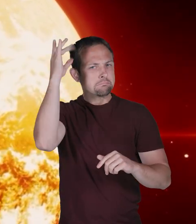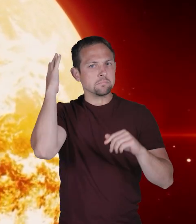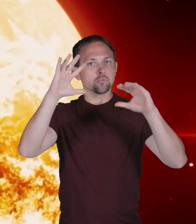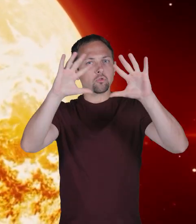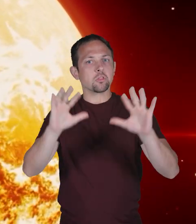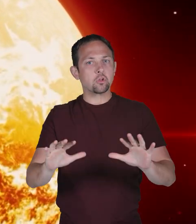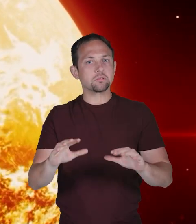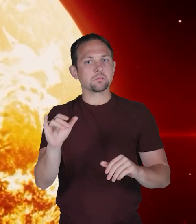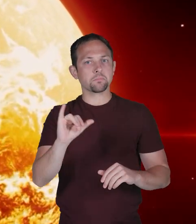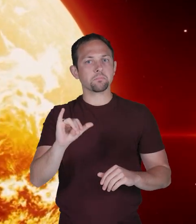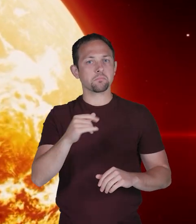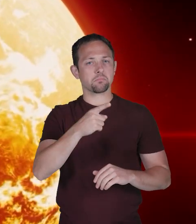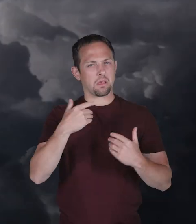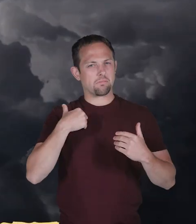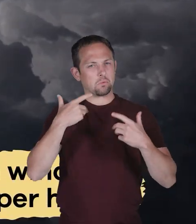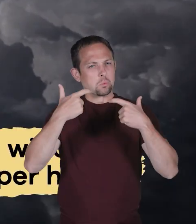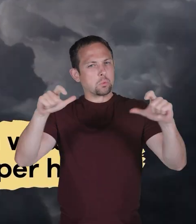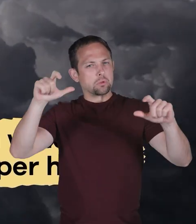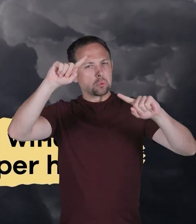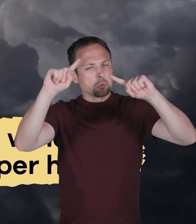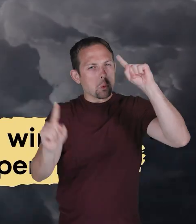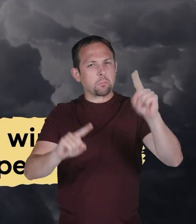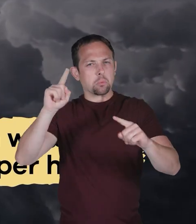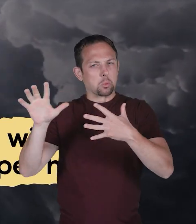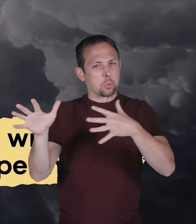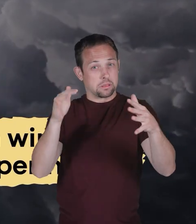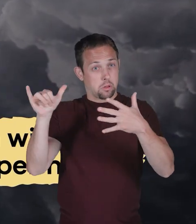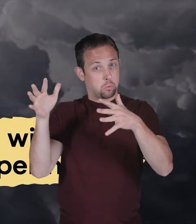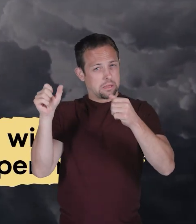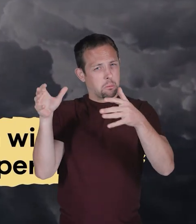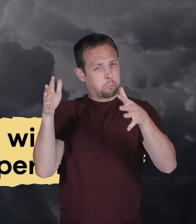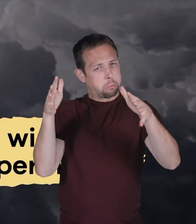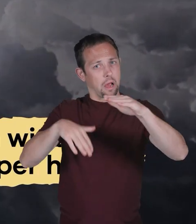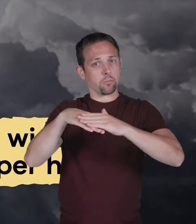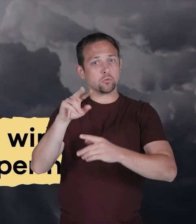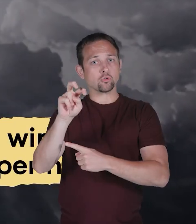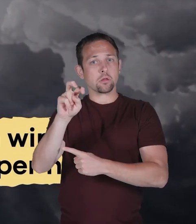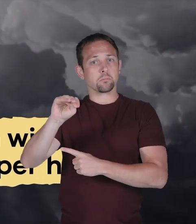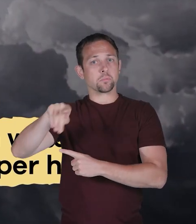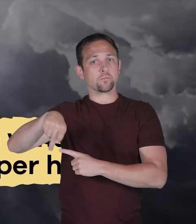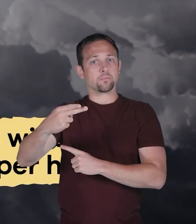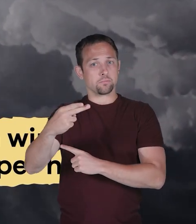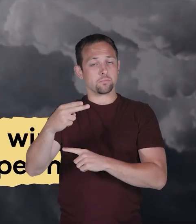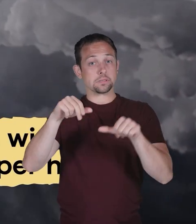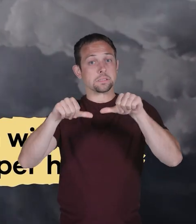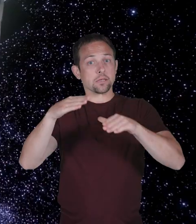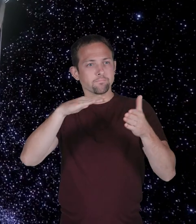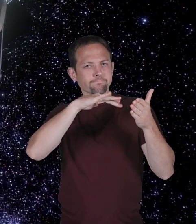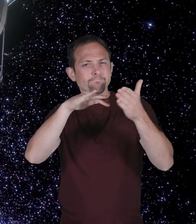it also has extreme weather. It has enormous storms with winds that can blow up to 200 miles per hour.